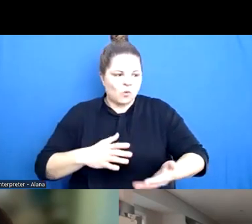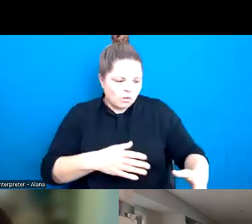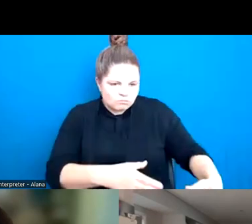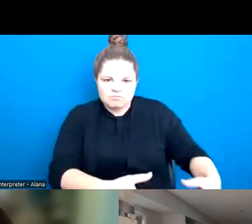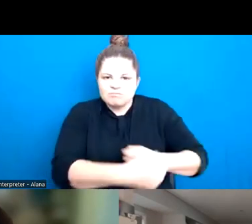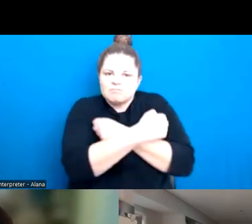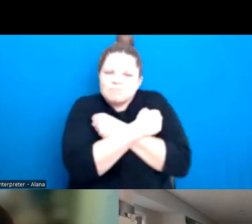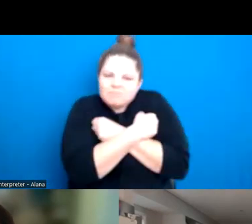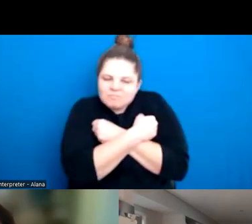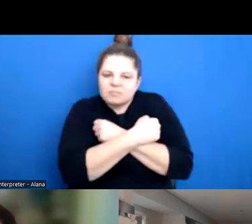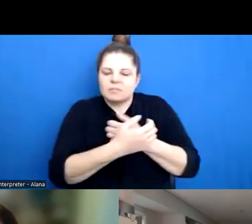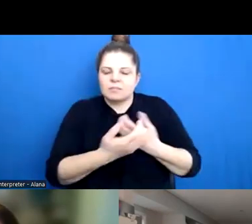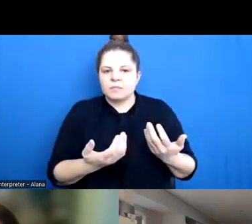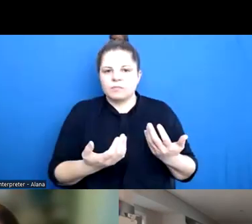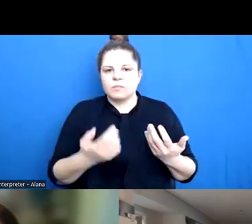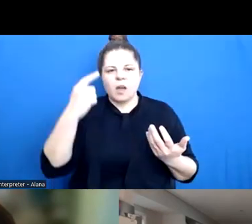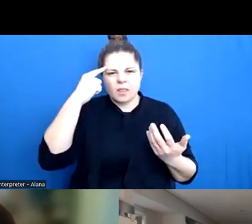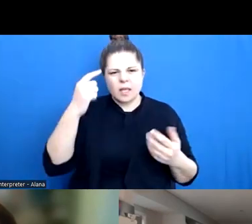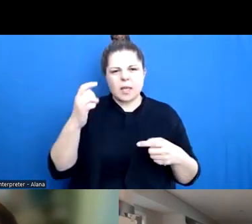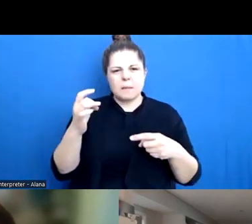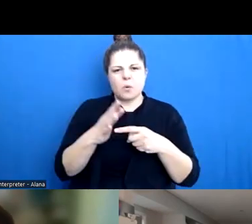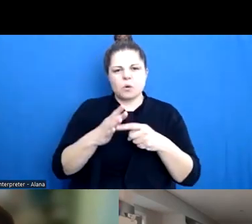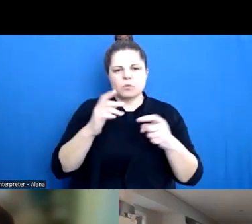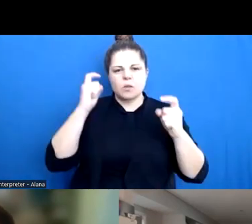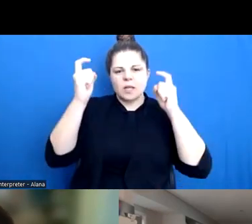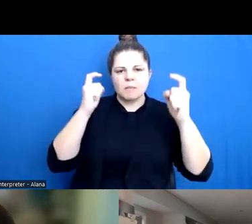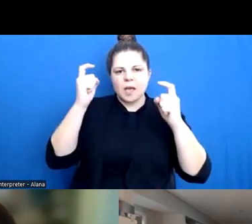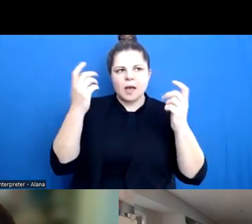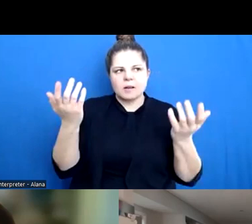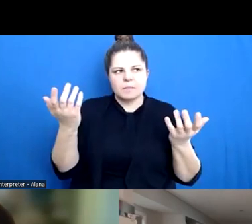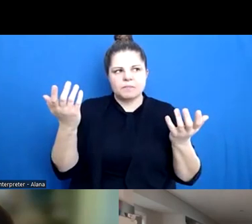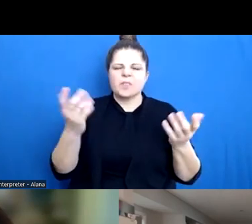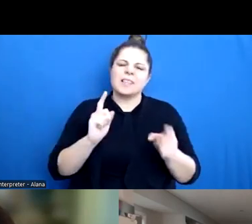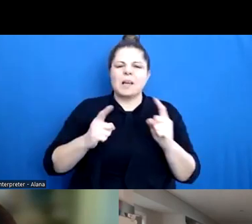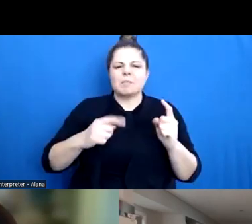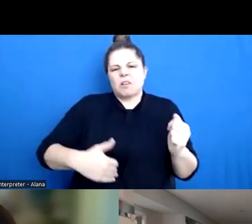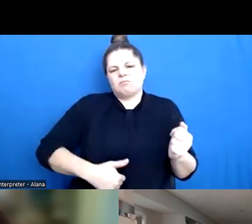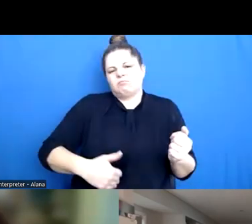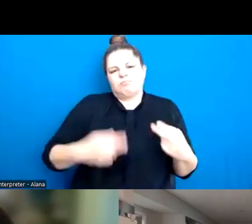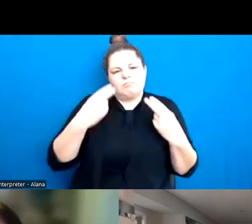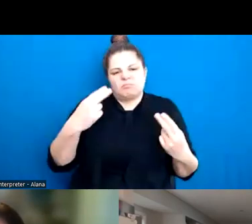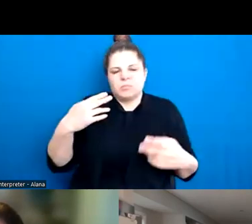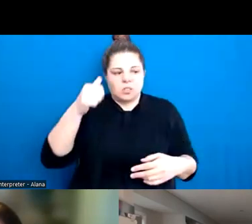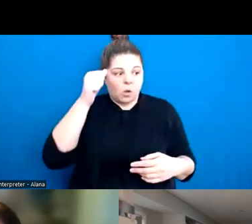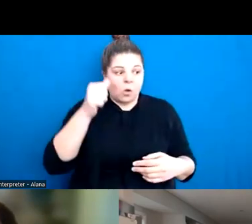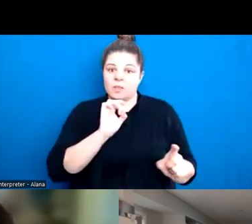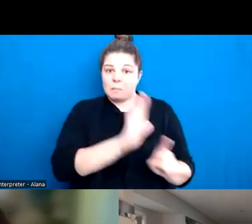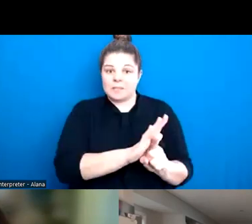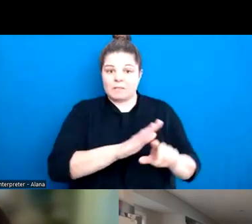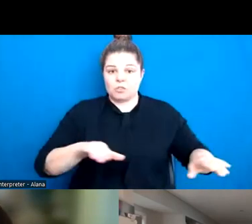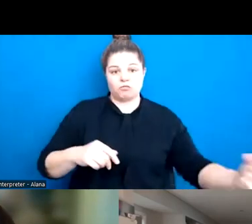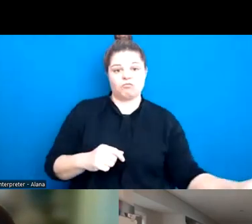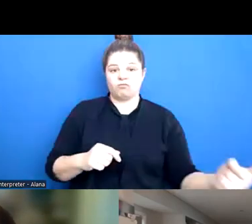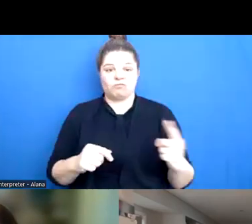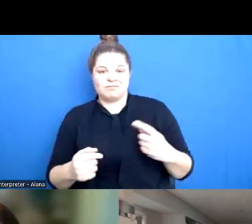I think there's obviously room for just intuition, and it's the children that often come running to you. I still have